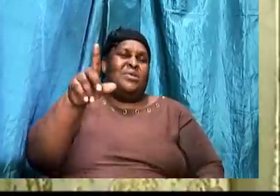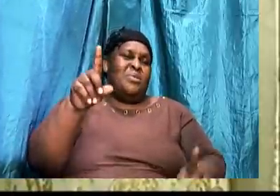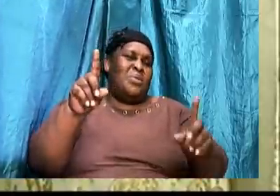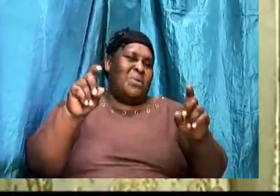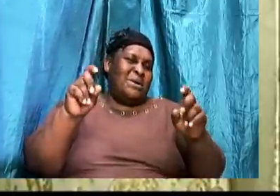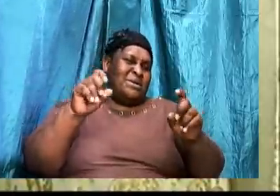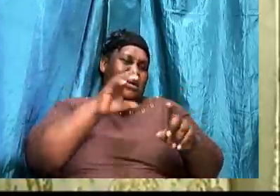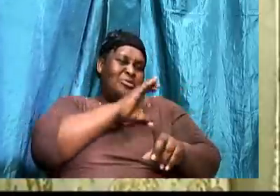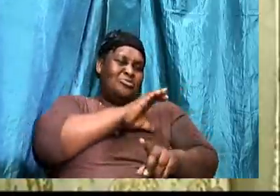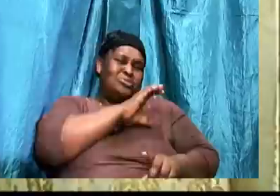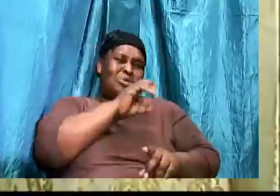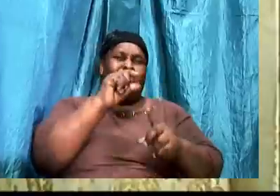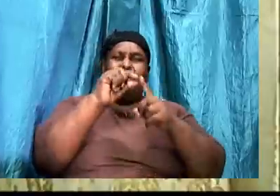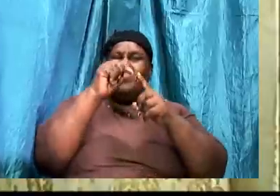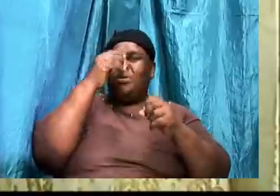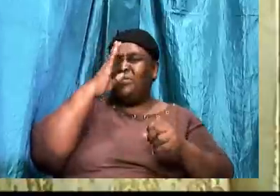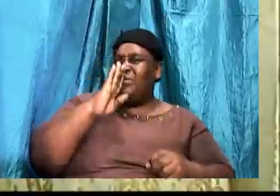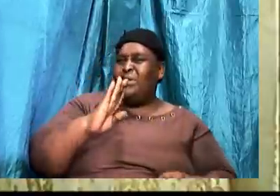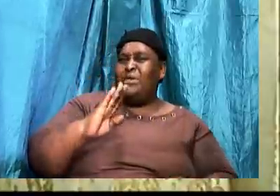challenge. word of God.